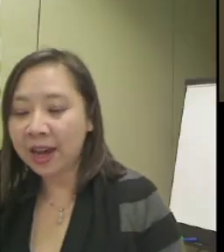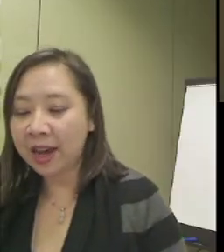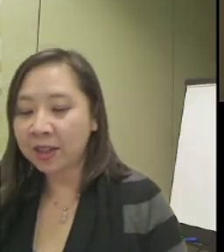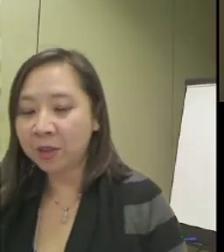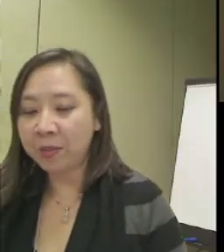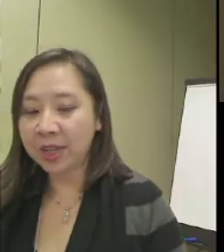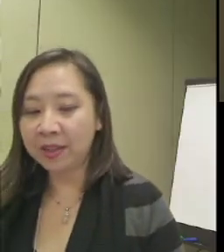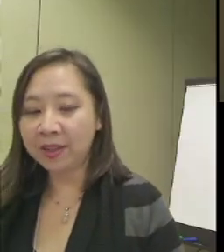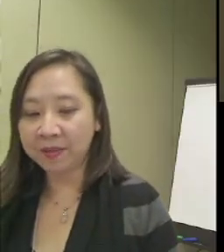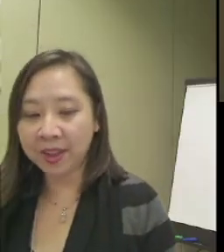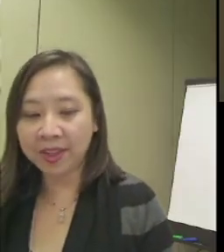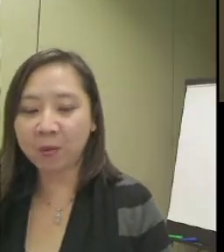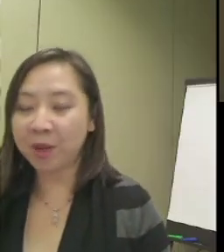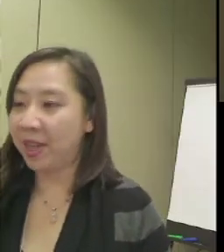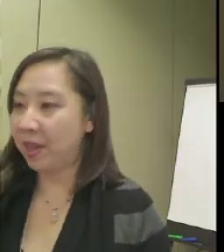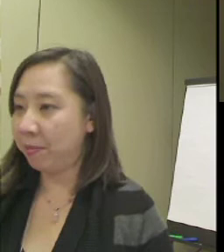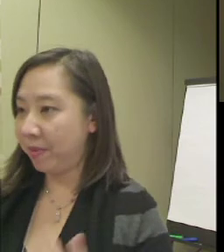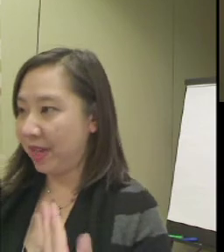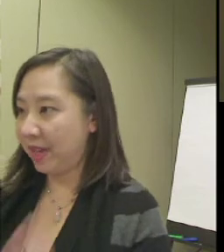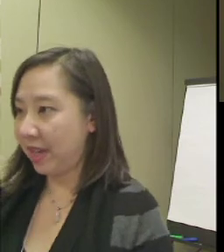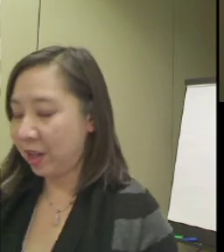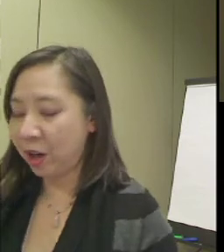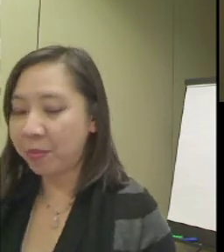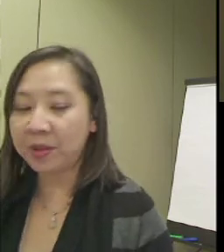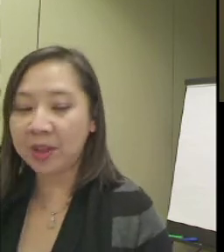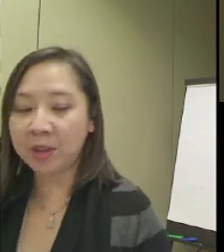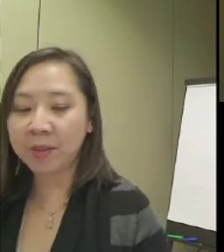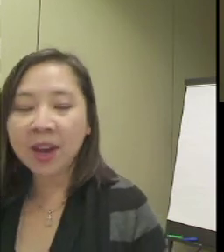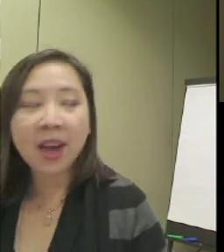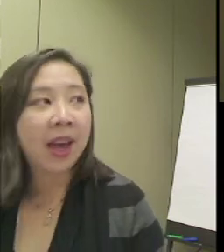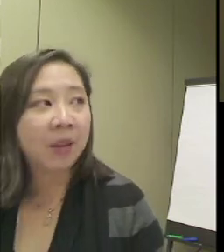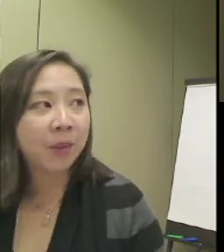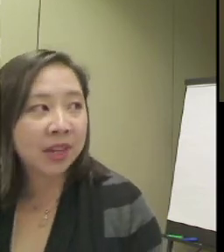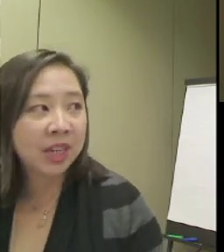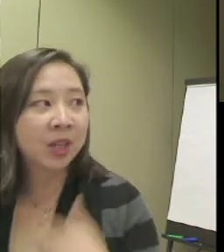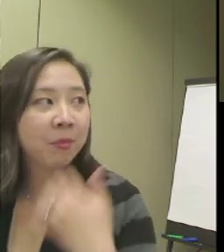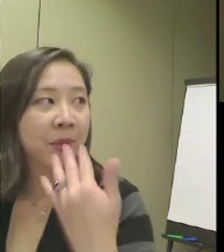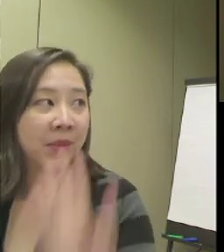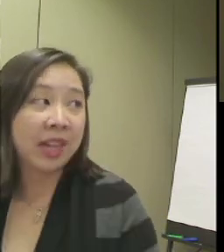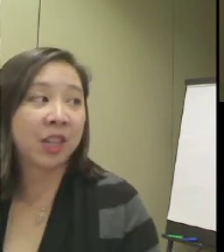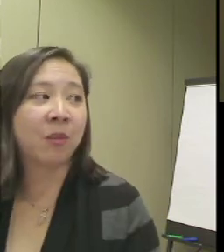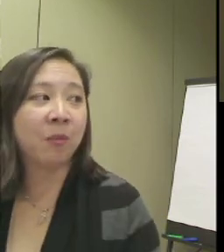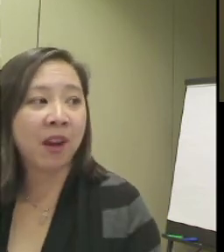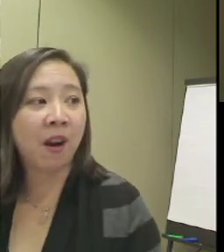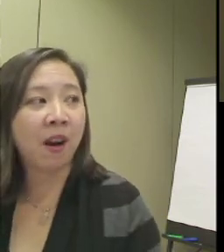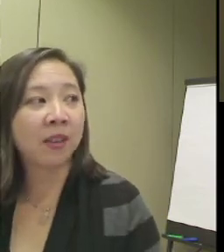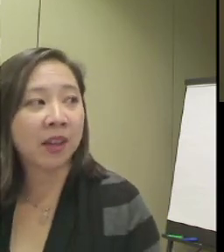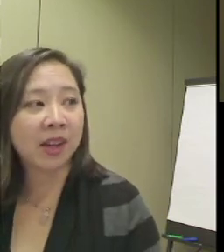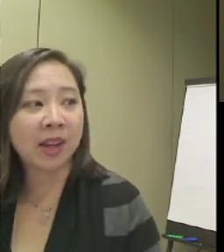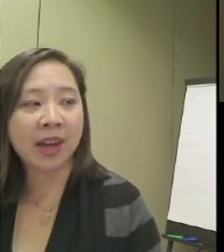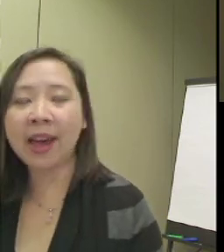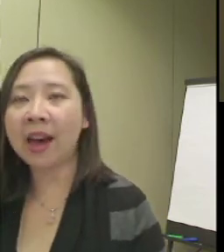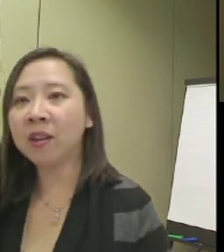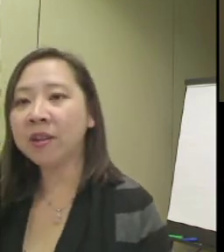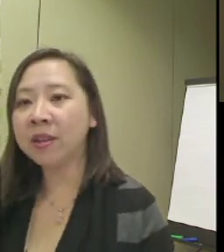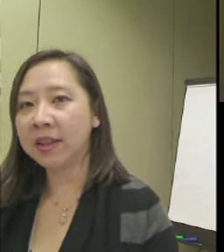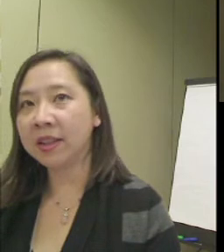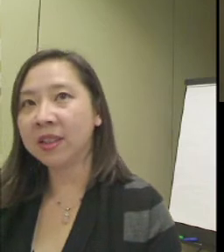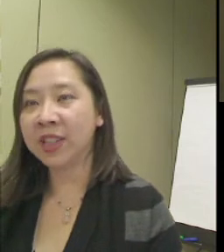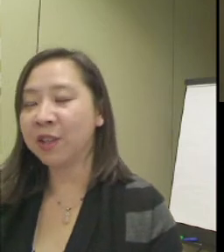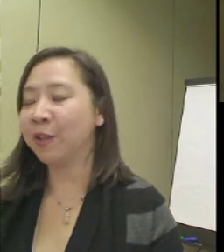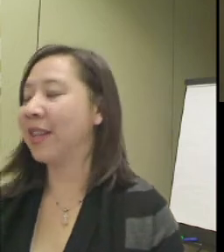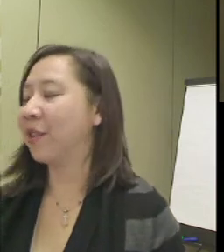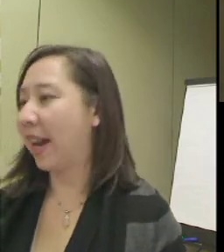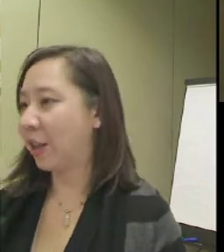Technology has been something that we've been implementing in our museum. And with each implementation, we are looking at how